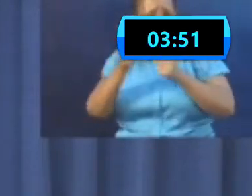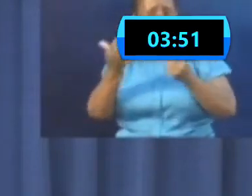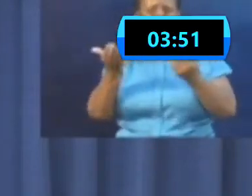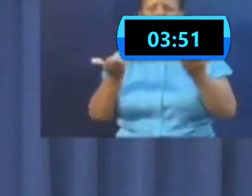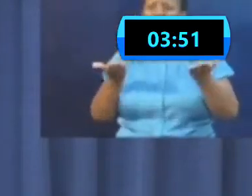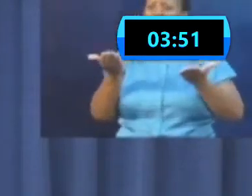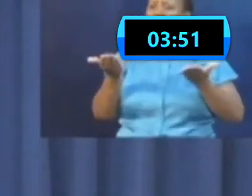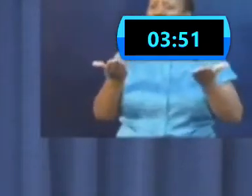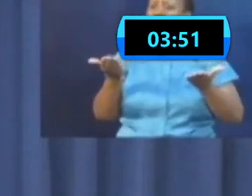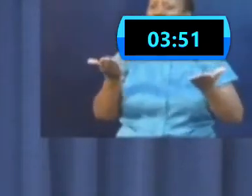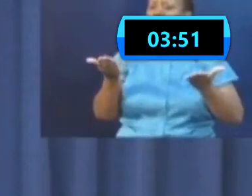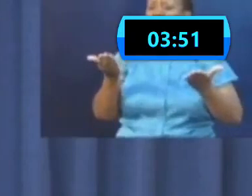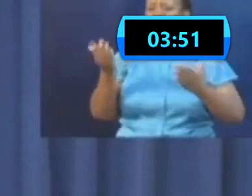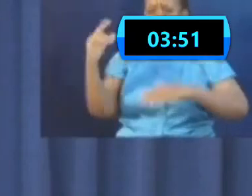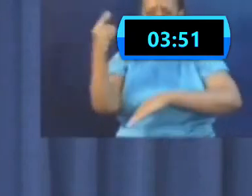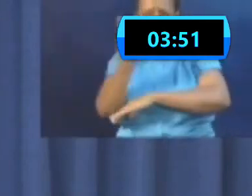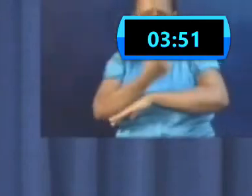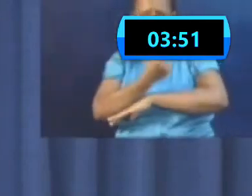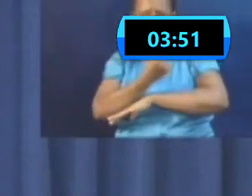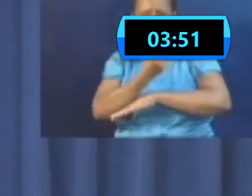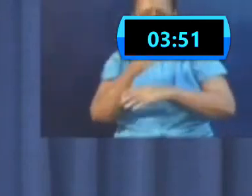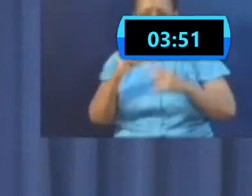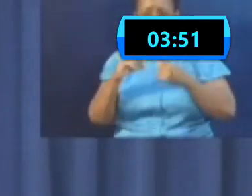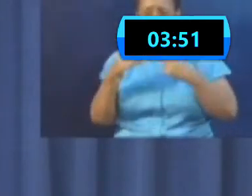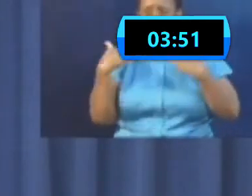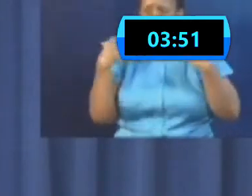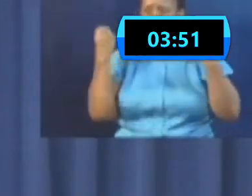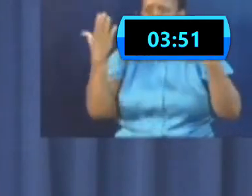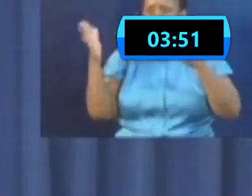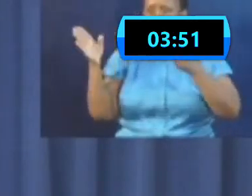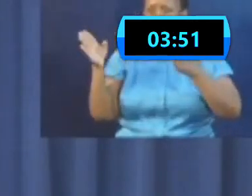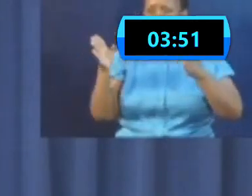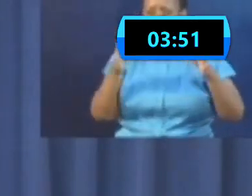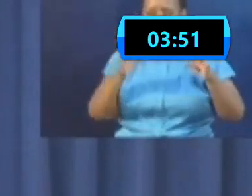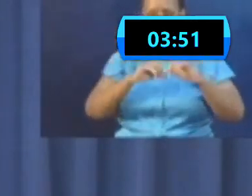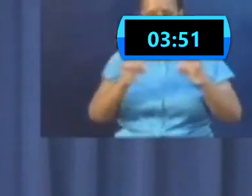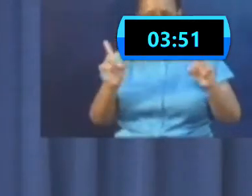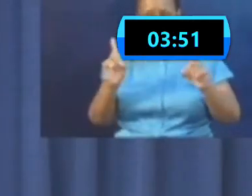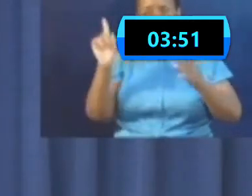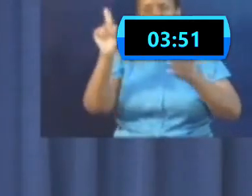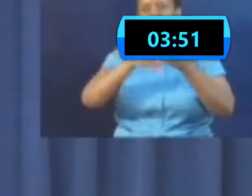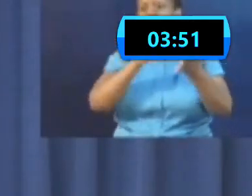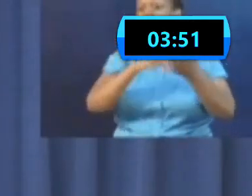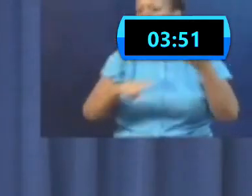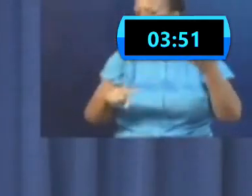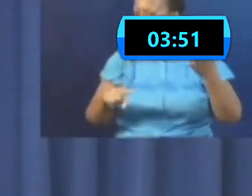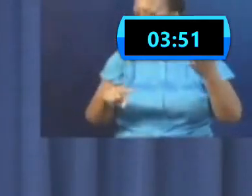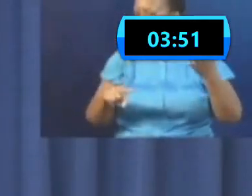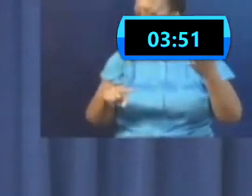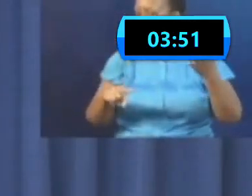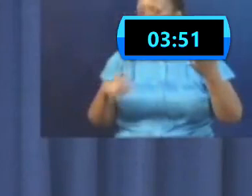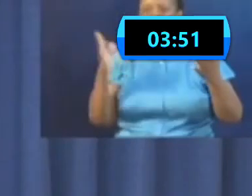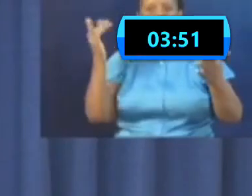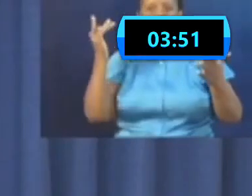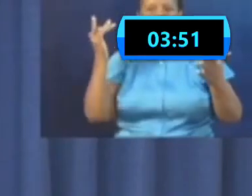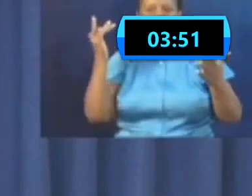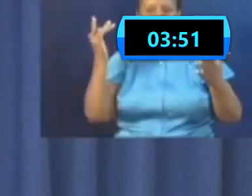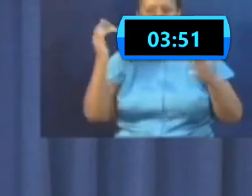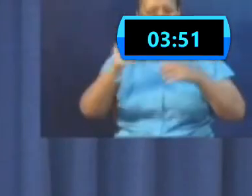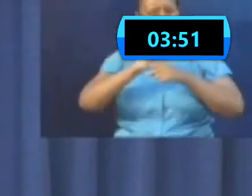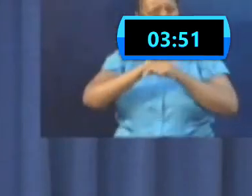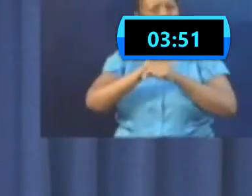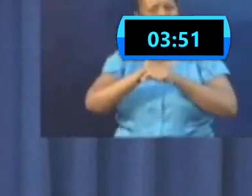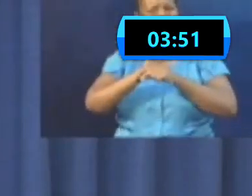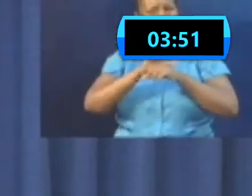kinds of things were planned, and all had to be cancelled for the simple reason that we could not encourage congregation